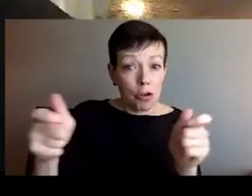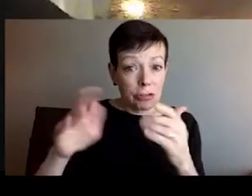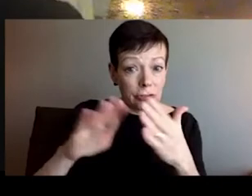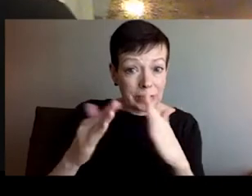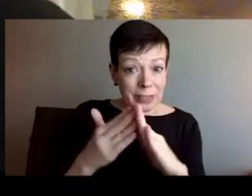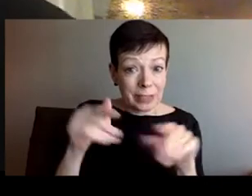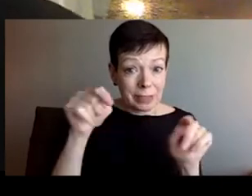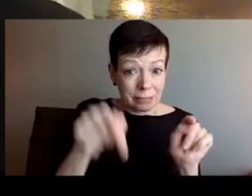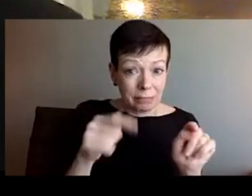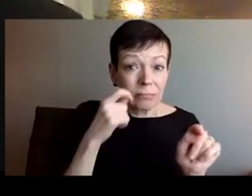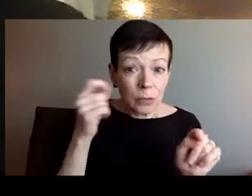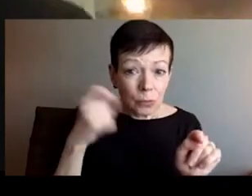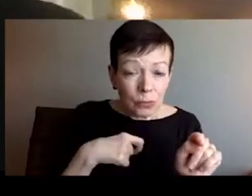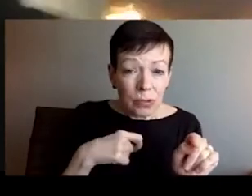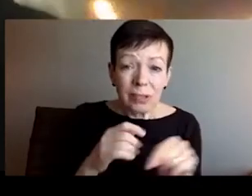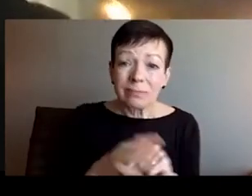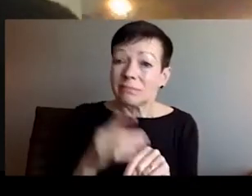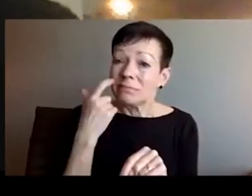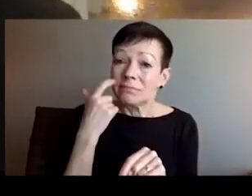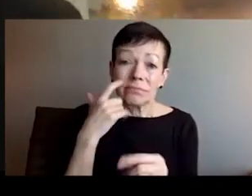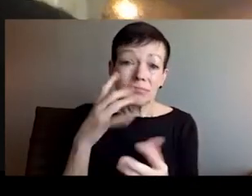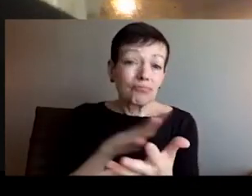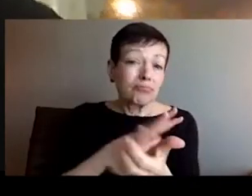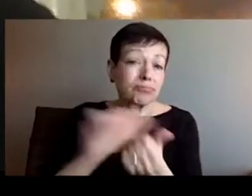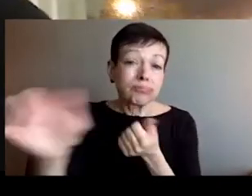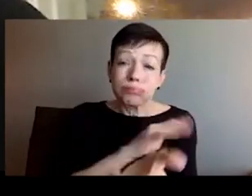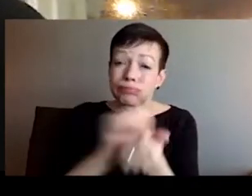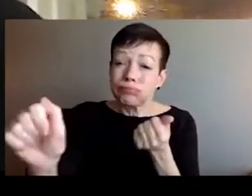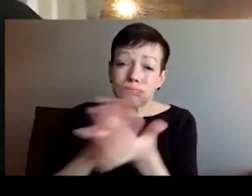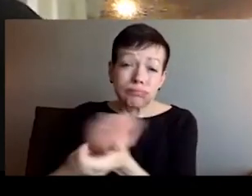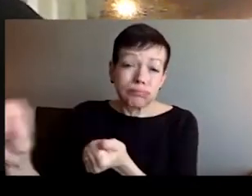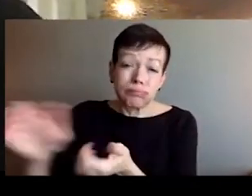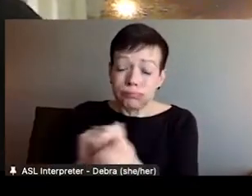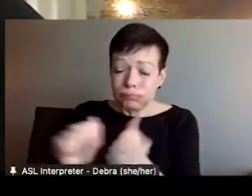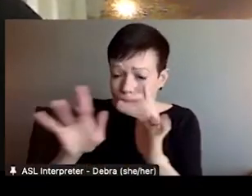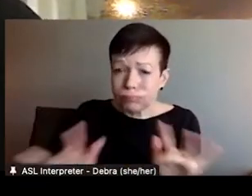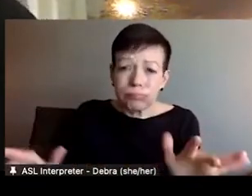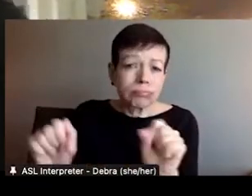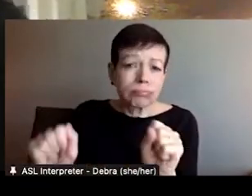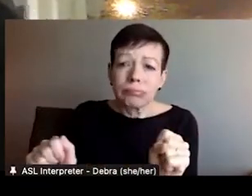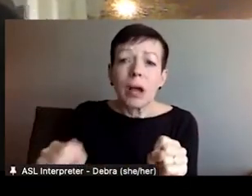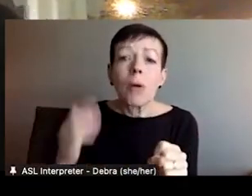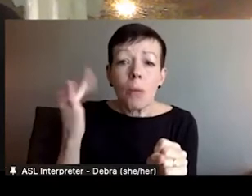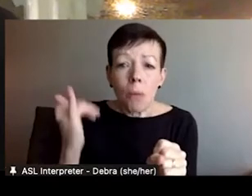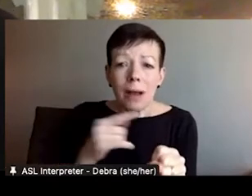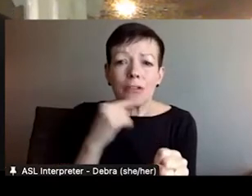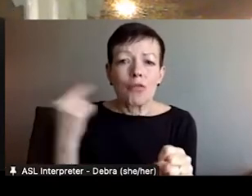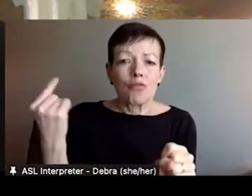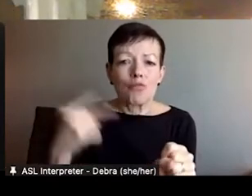Sorry. Hello, everyone, and thank you for the invitation to participate in this